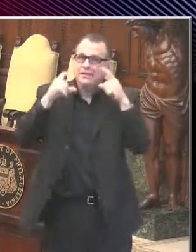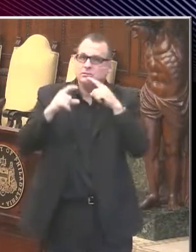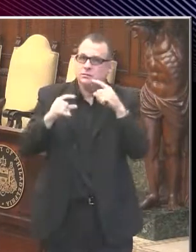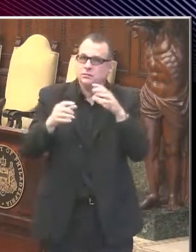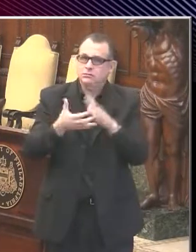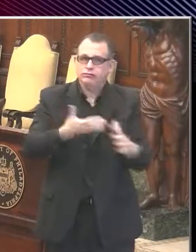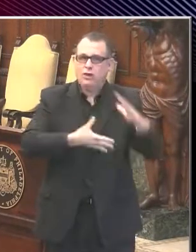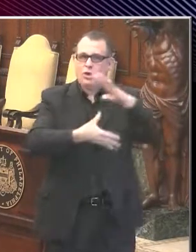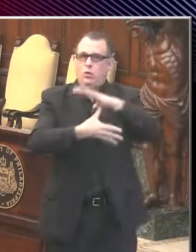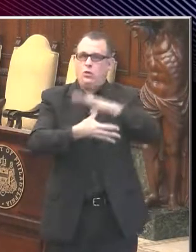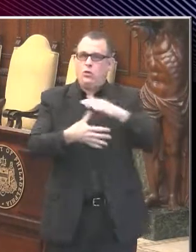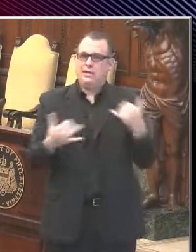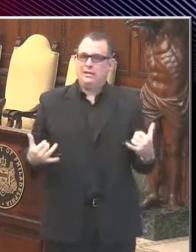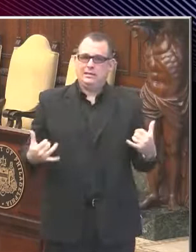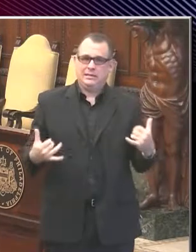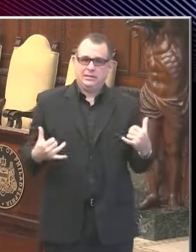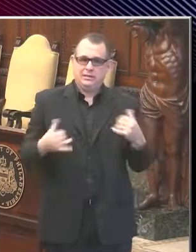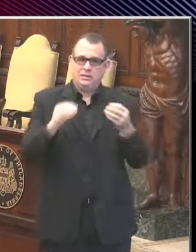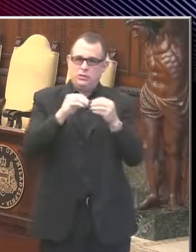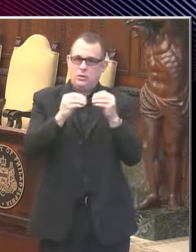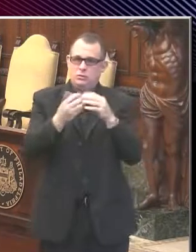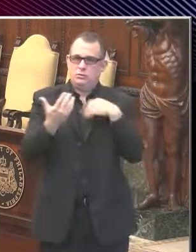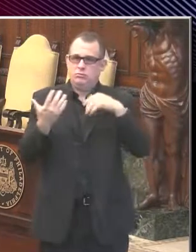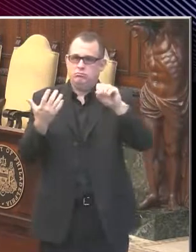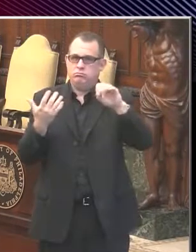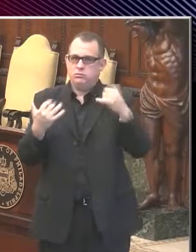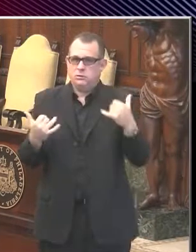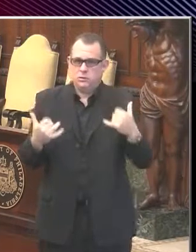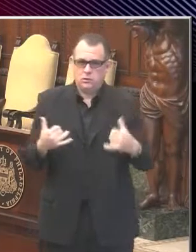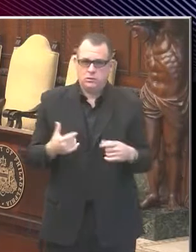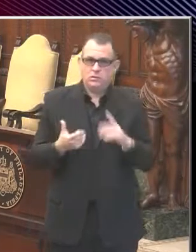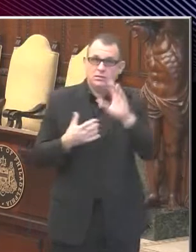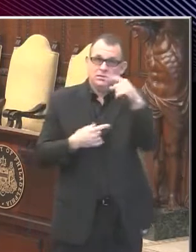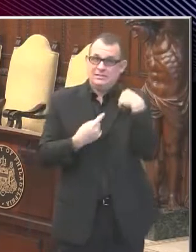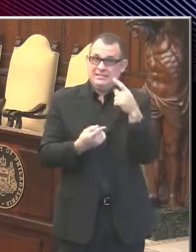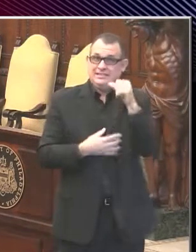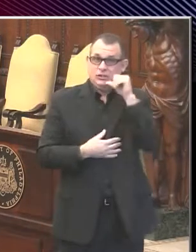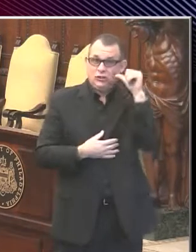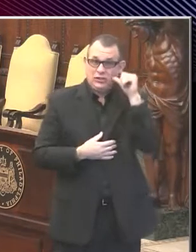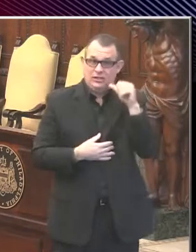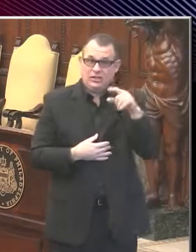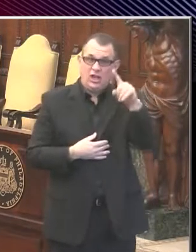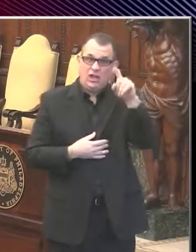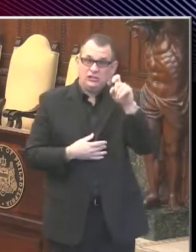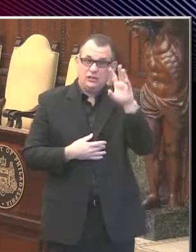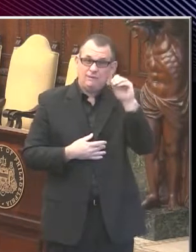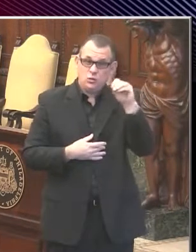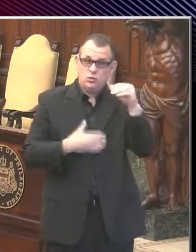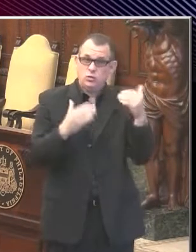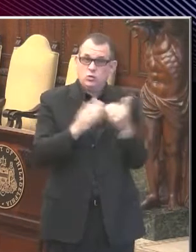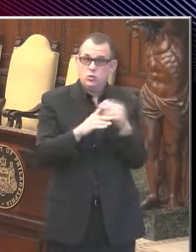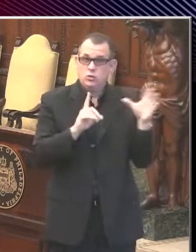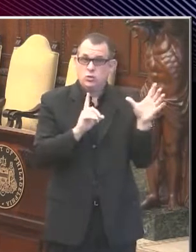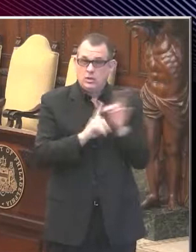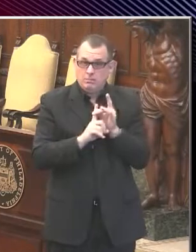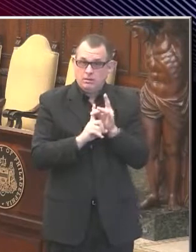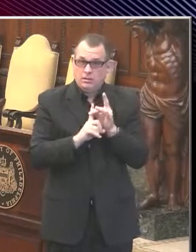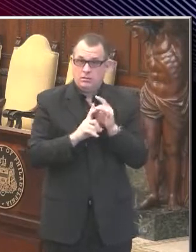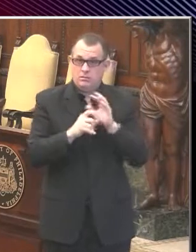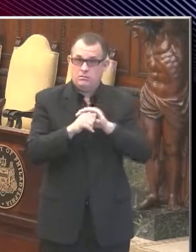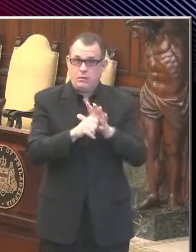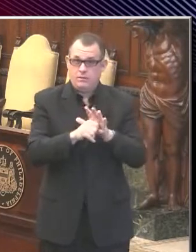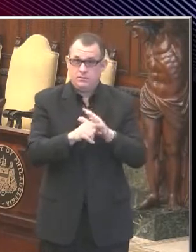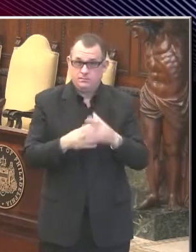back up and give you some numbers. Since this time yesterday, we've identified 143 new cases of the coronavirus infection in Philadelphia residents,